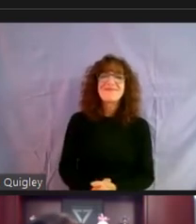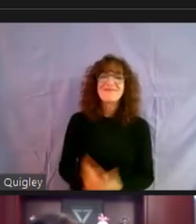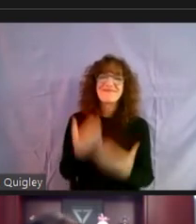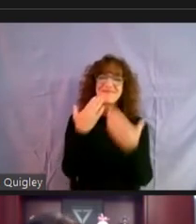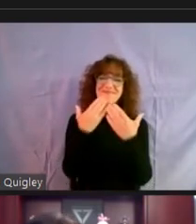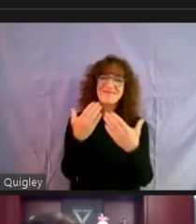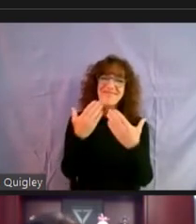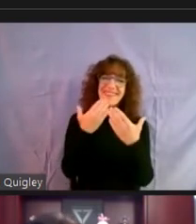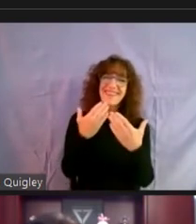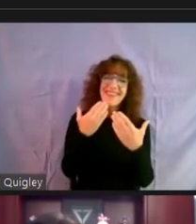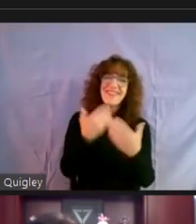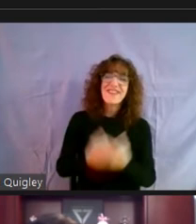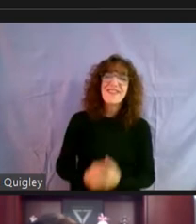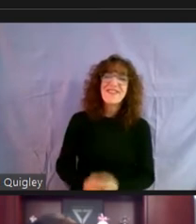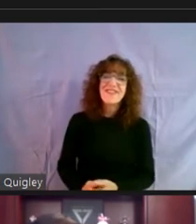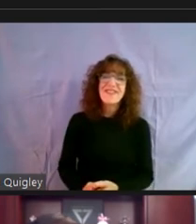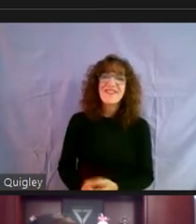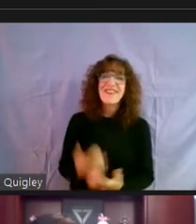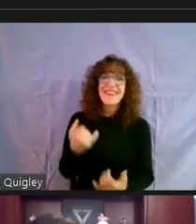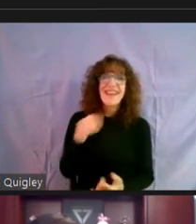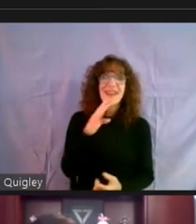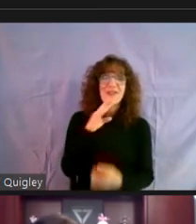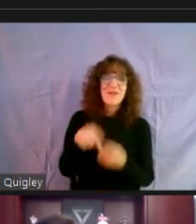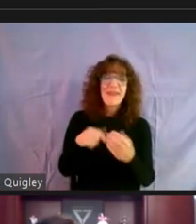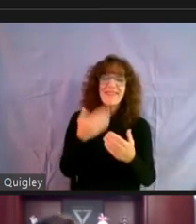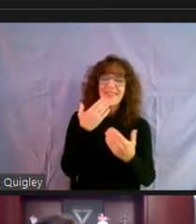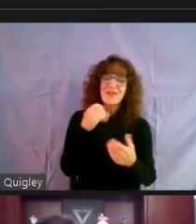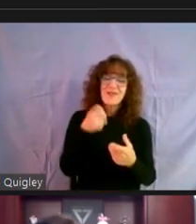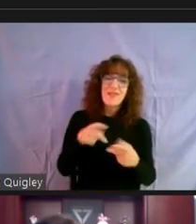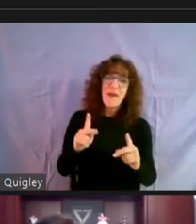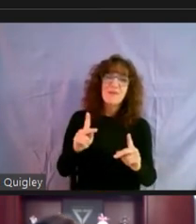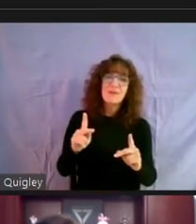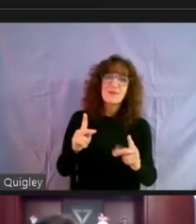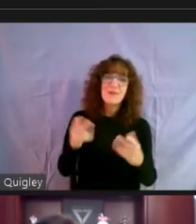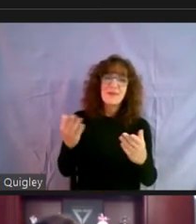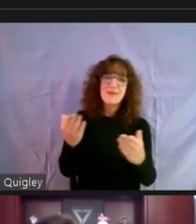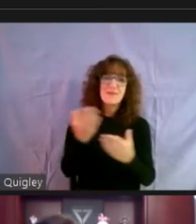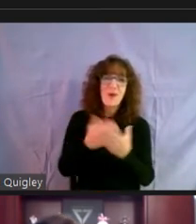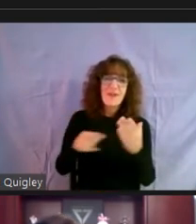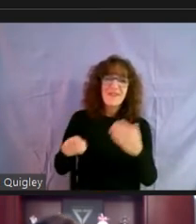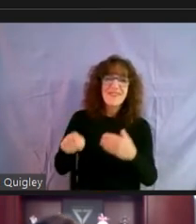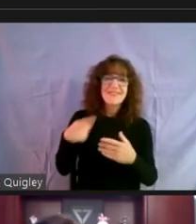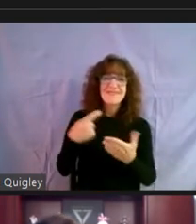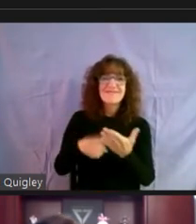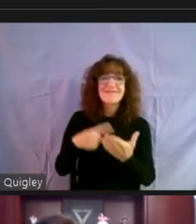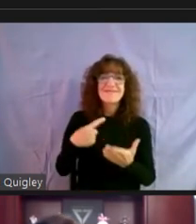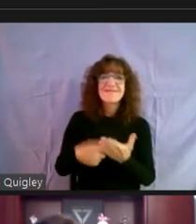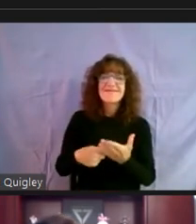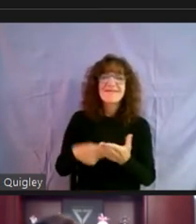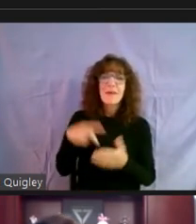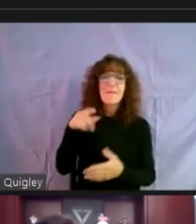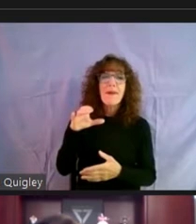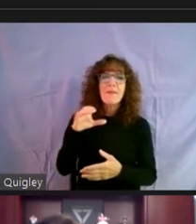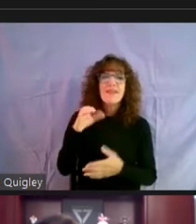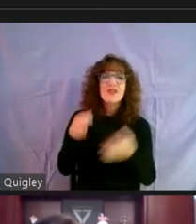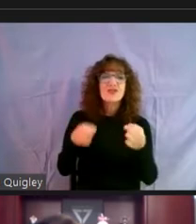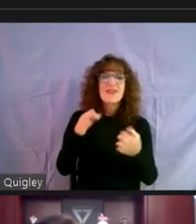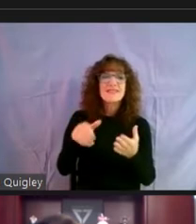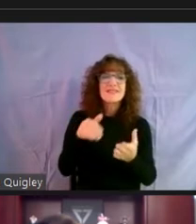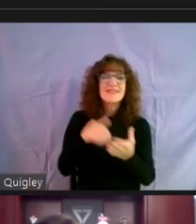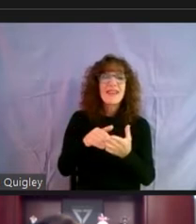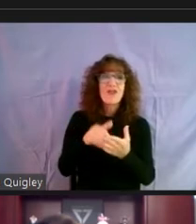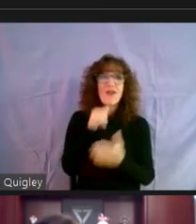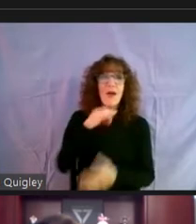thank you. Um, and I can talk about that. I appreciate the opportunity to be part of the presentation. Public Justice Center is a not-for